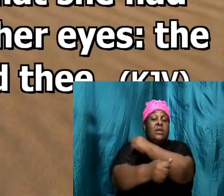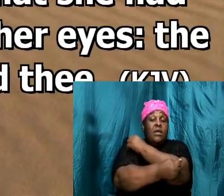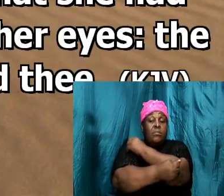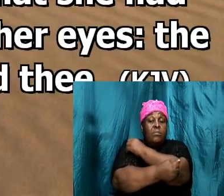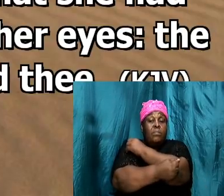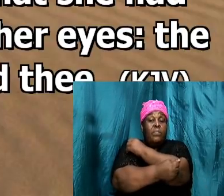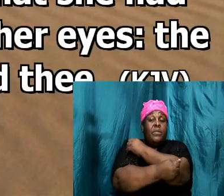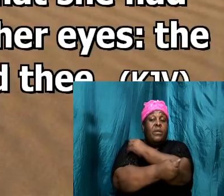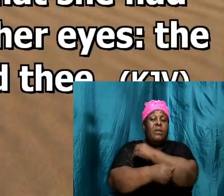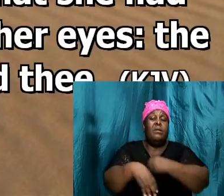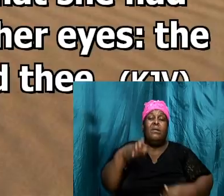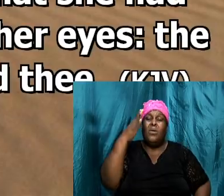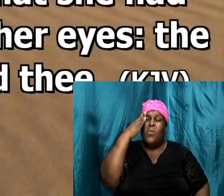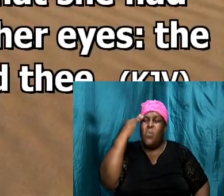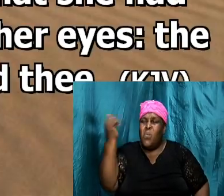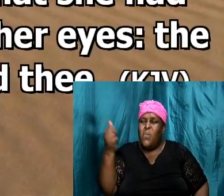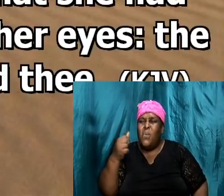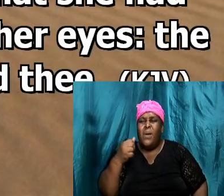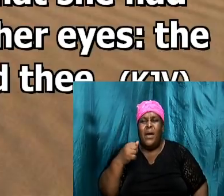why why is it that you didn't say